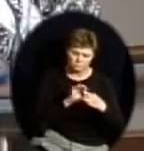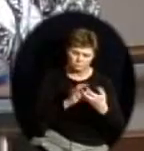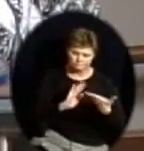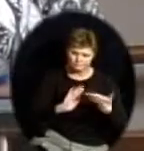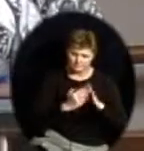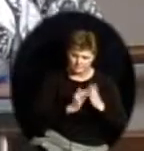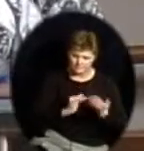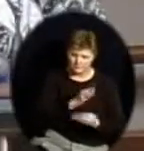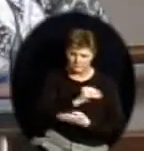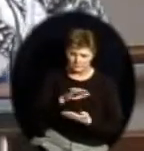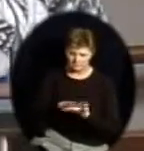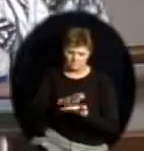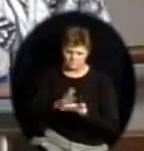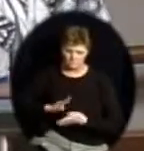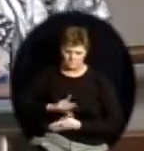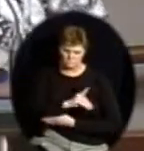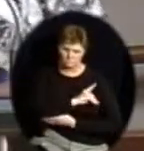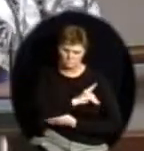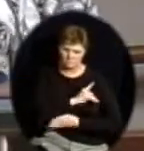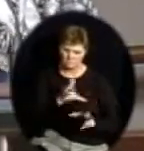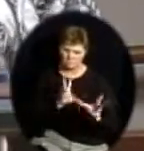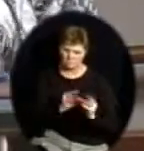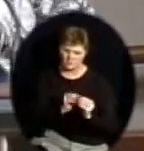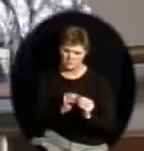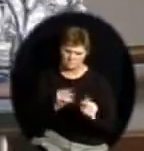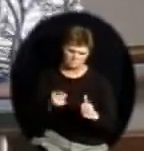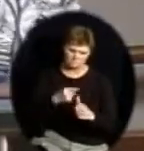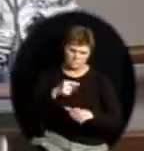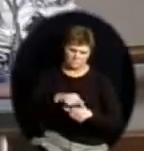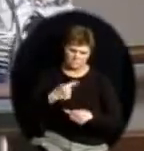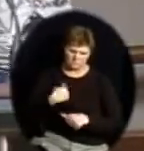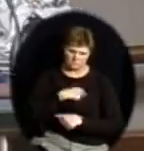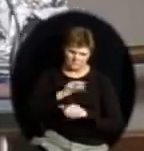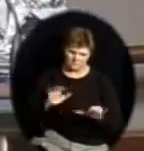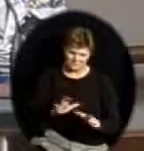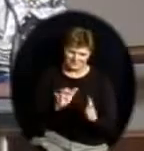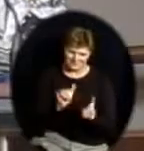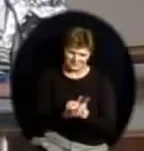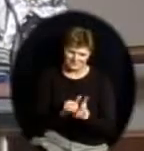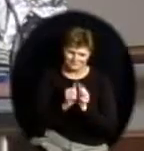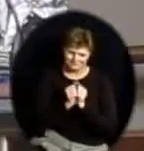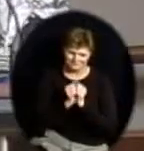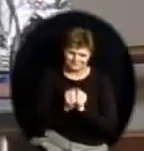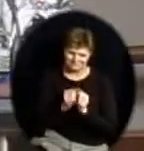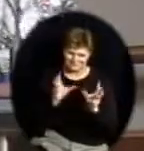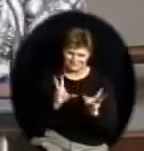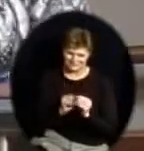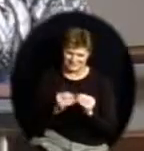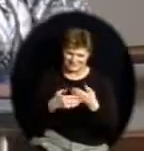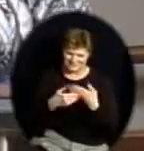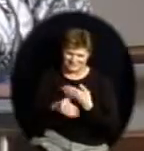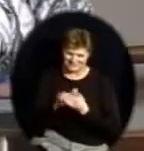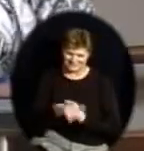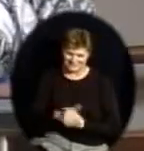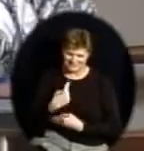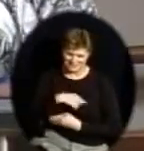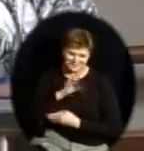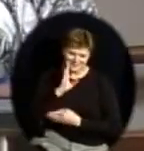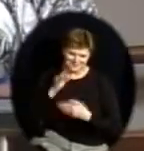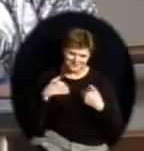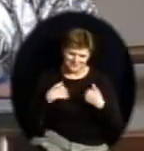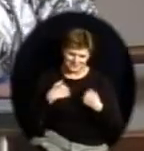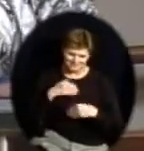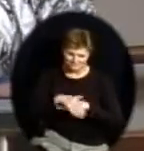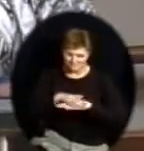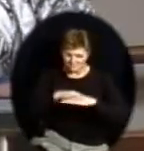ever in the history of these two entities. Following our presentations, we'll take a comfort break. And about 6.45,